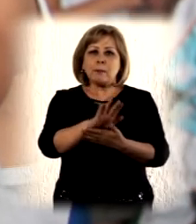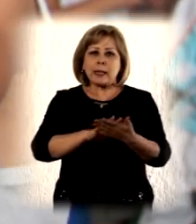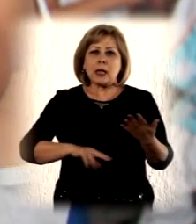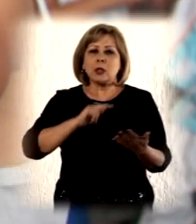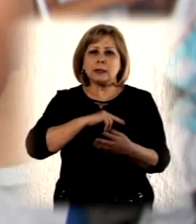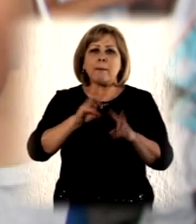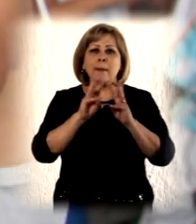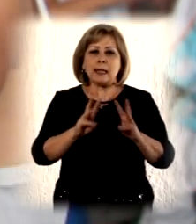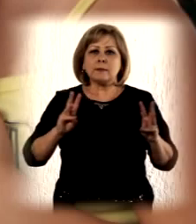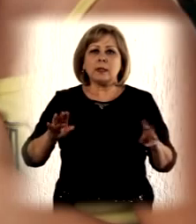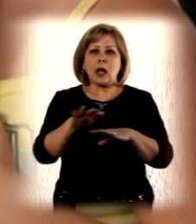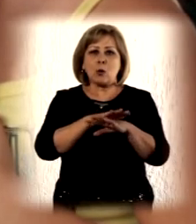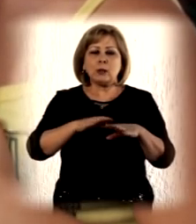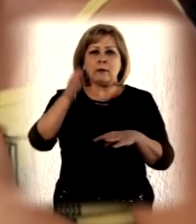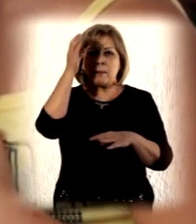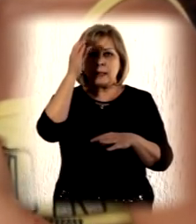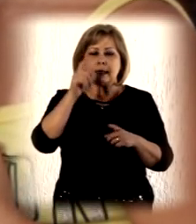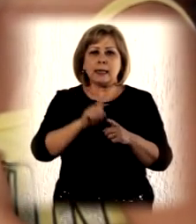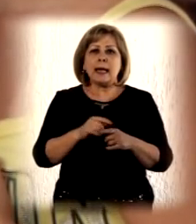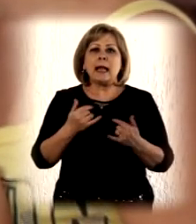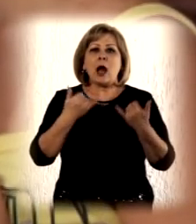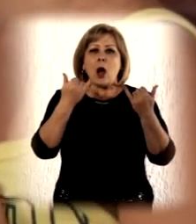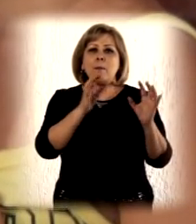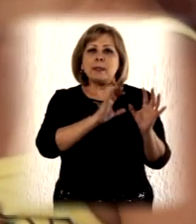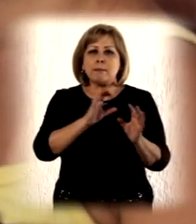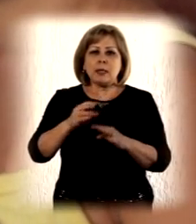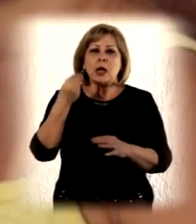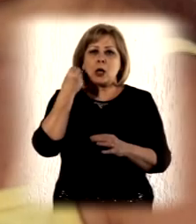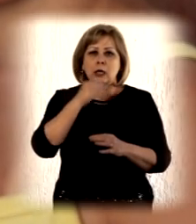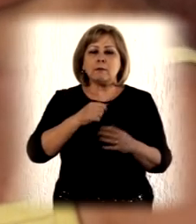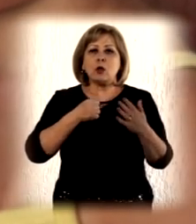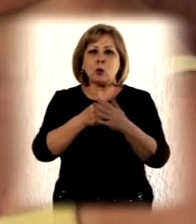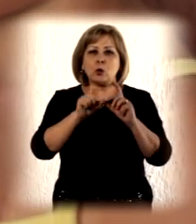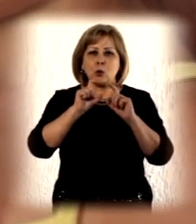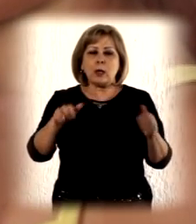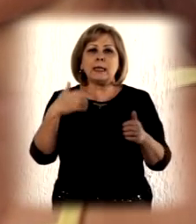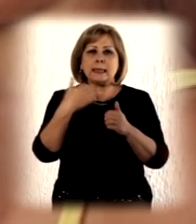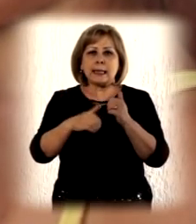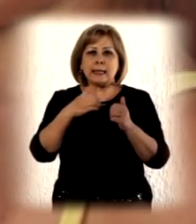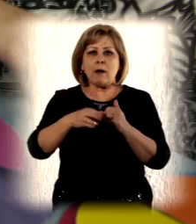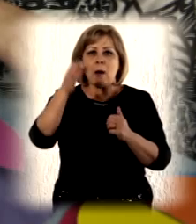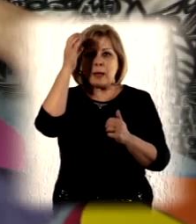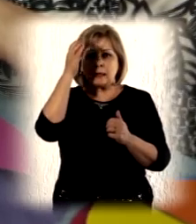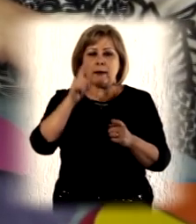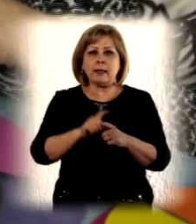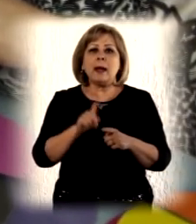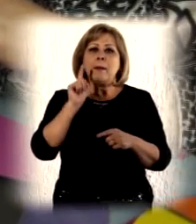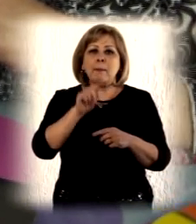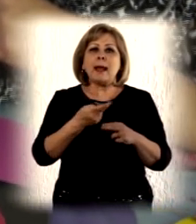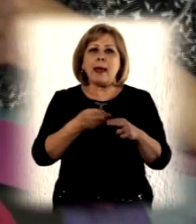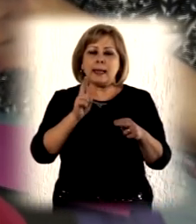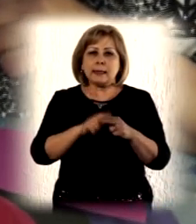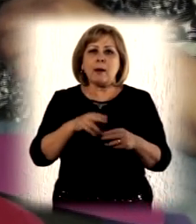UNICEF will continue working with the Ministry of Public Education to ensure the quality of preschool and basic education, with a special attention